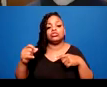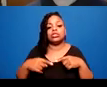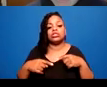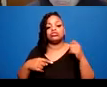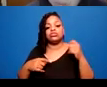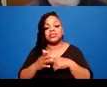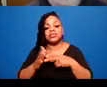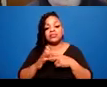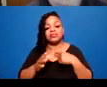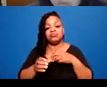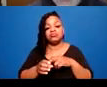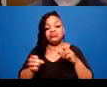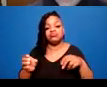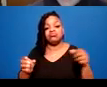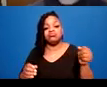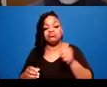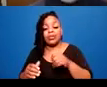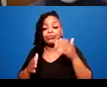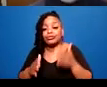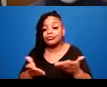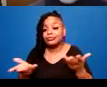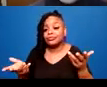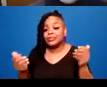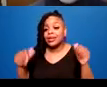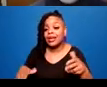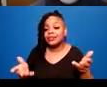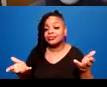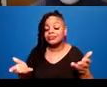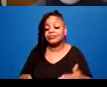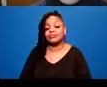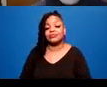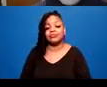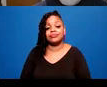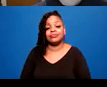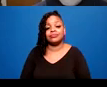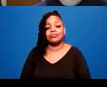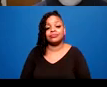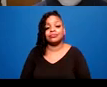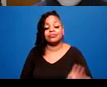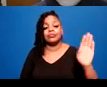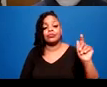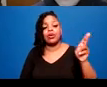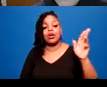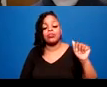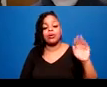In answer to Barbara's question about what are good resources to learn more about this.